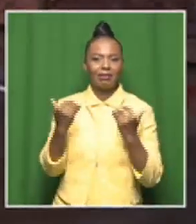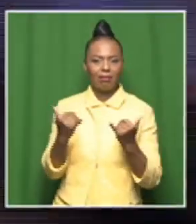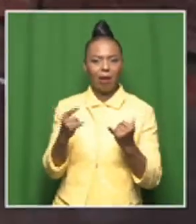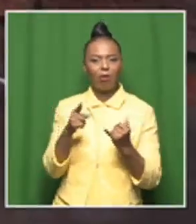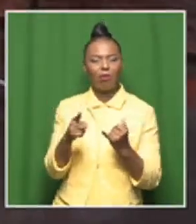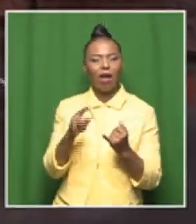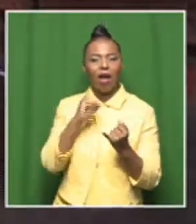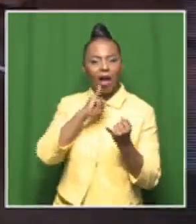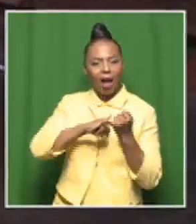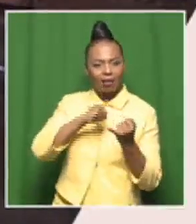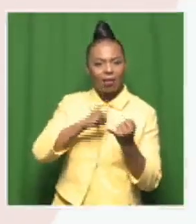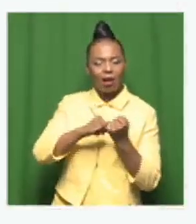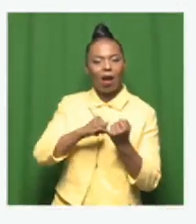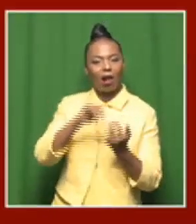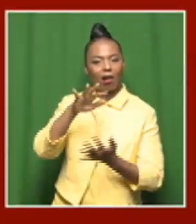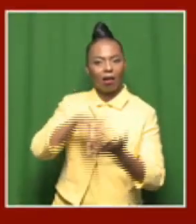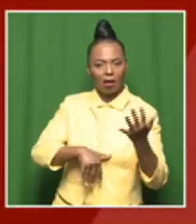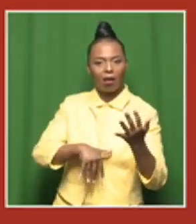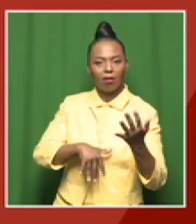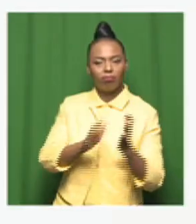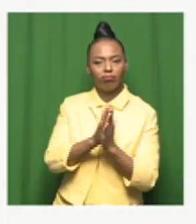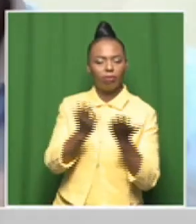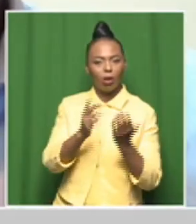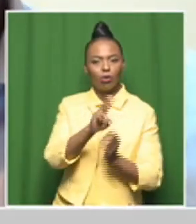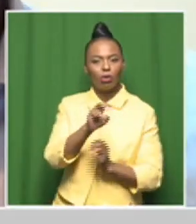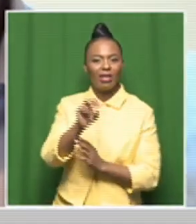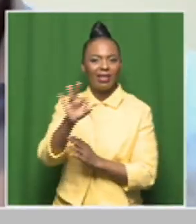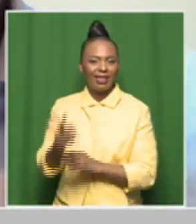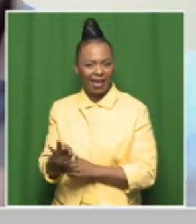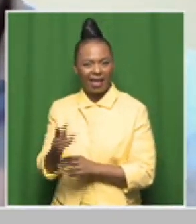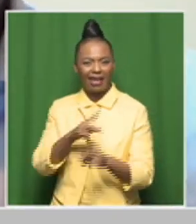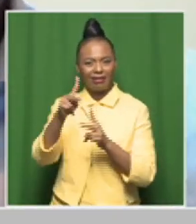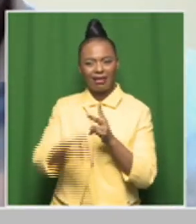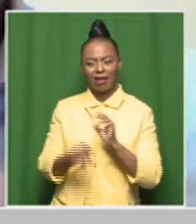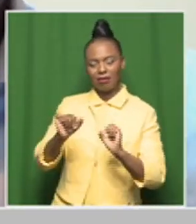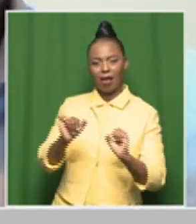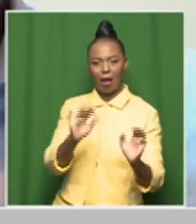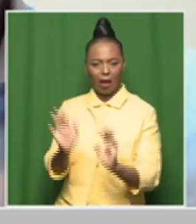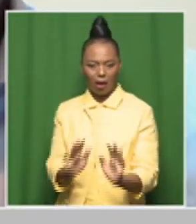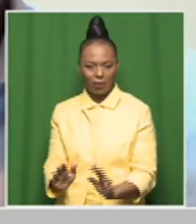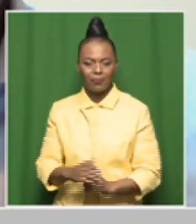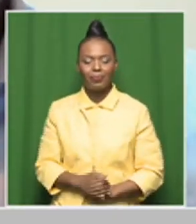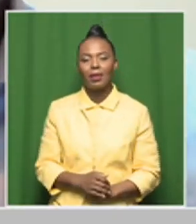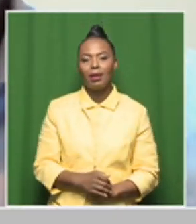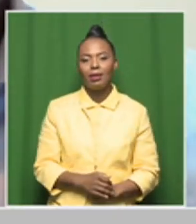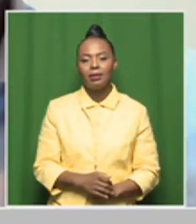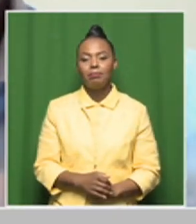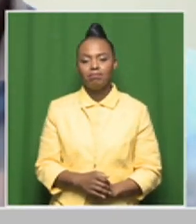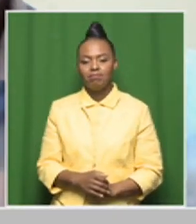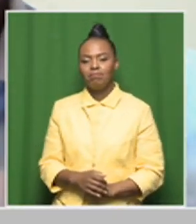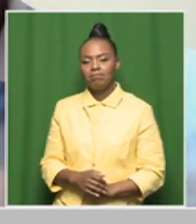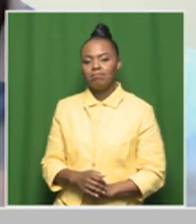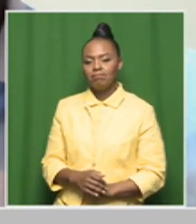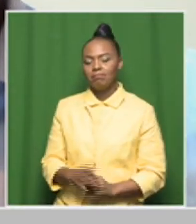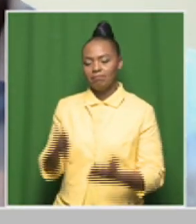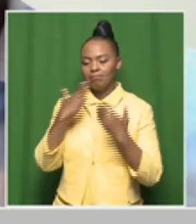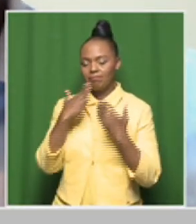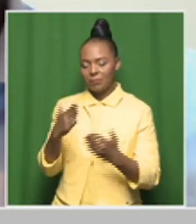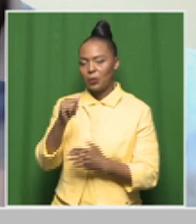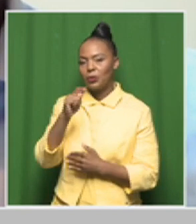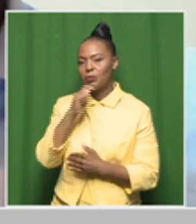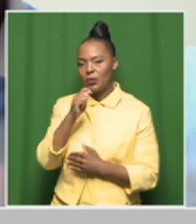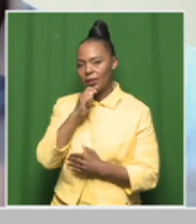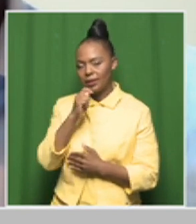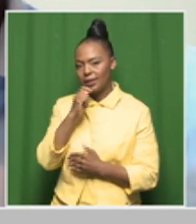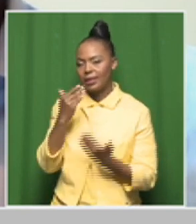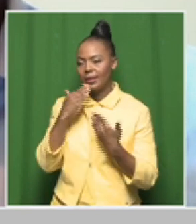following the release of TIMSS 2023 study. He now joins us online to unpack further. Richard, good morning, and thank you for joining us here on the SABC